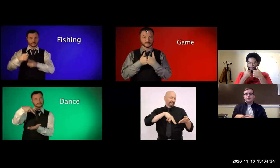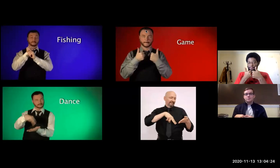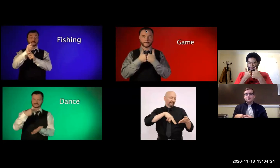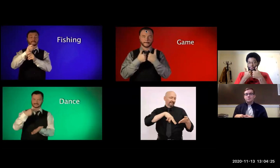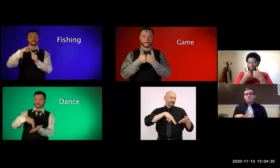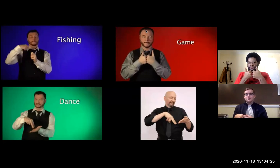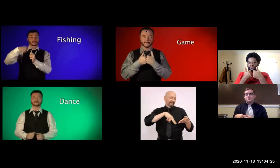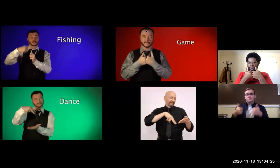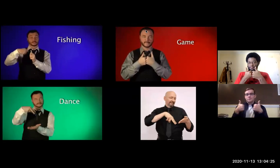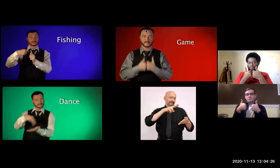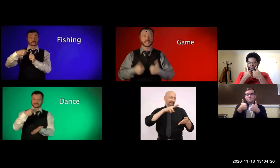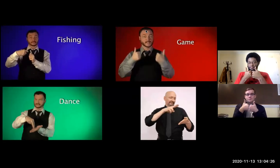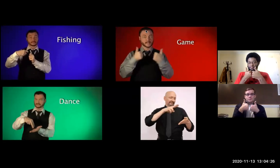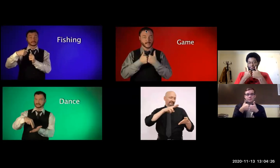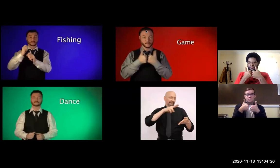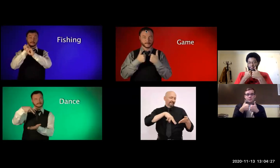game